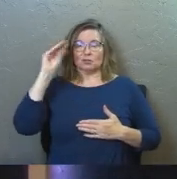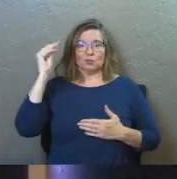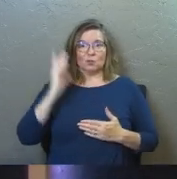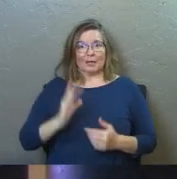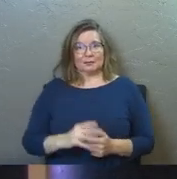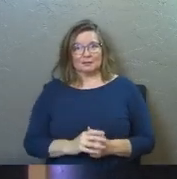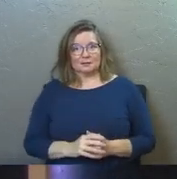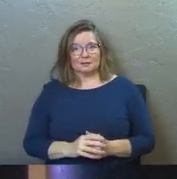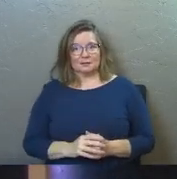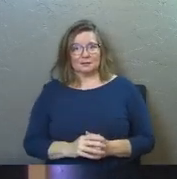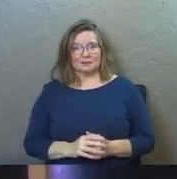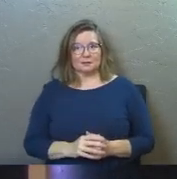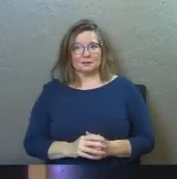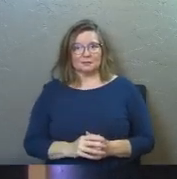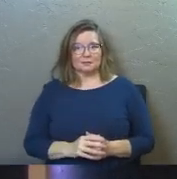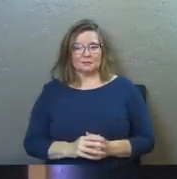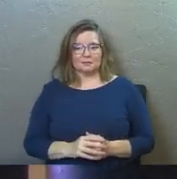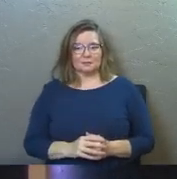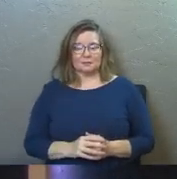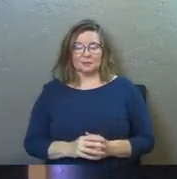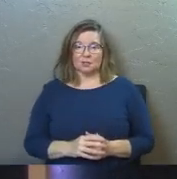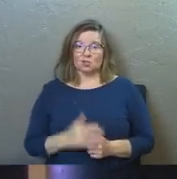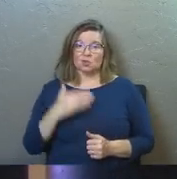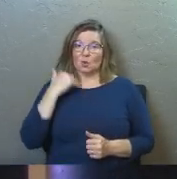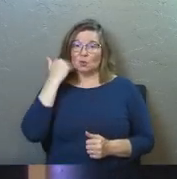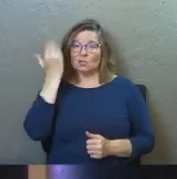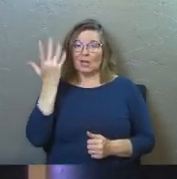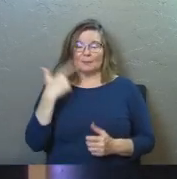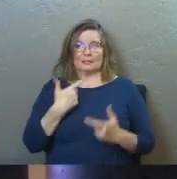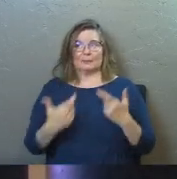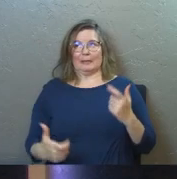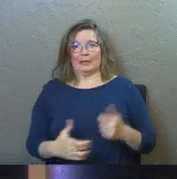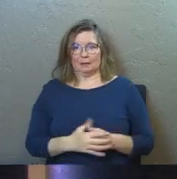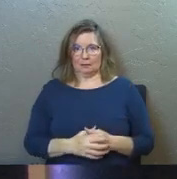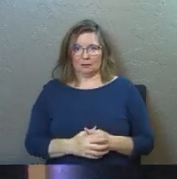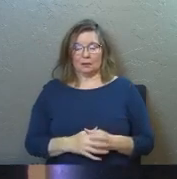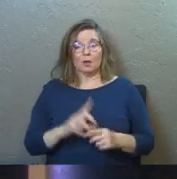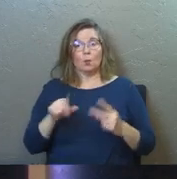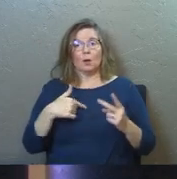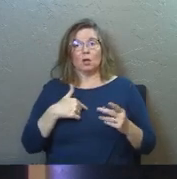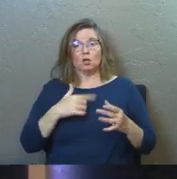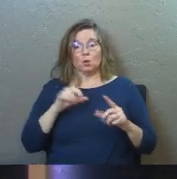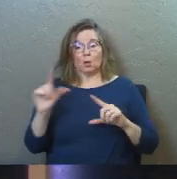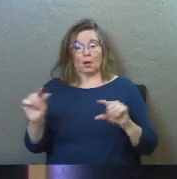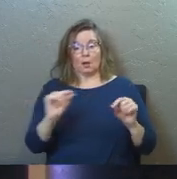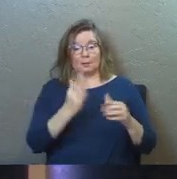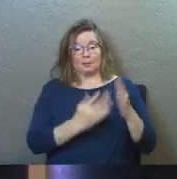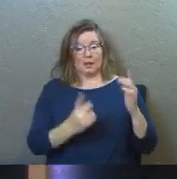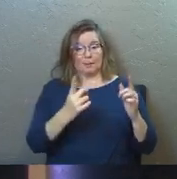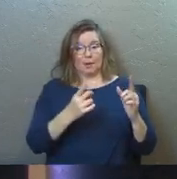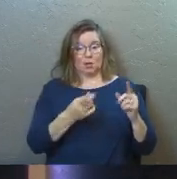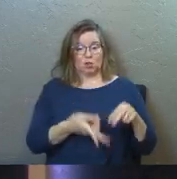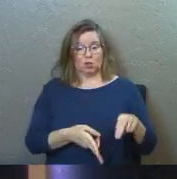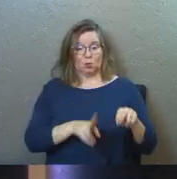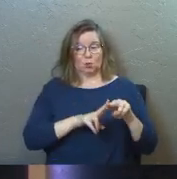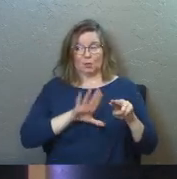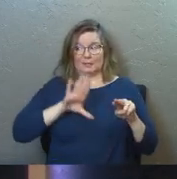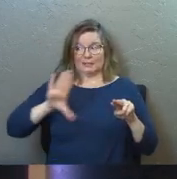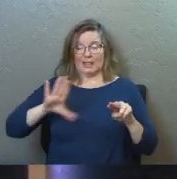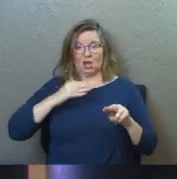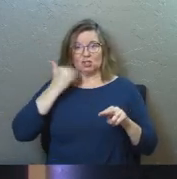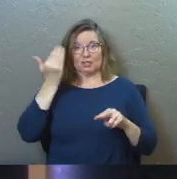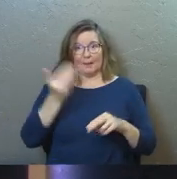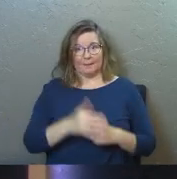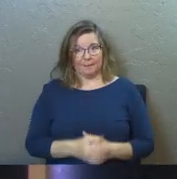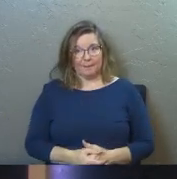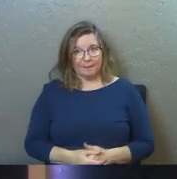grace. So shame is big. When you gossip about someone, you increase their shame. shame.